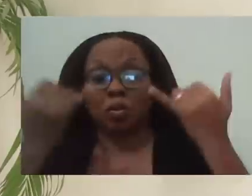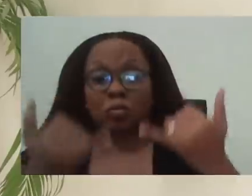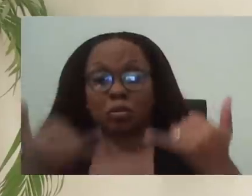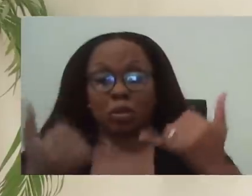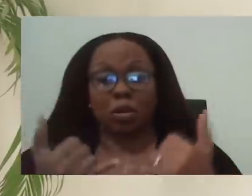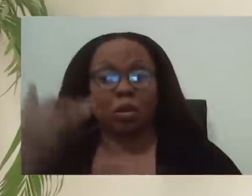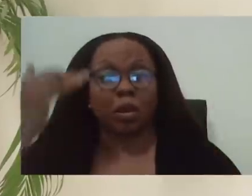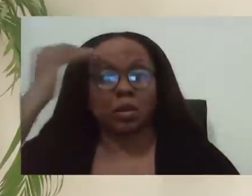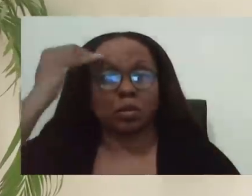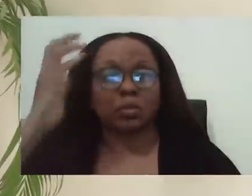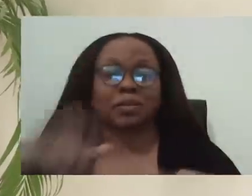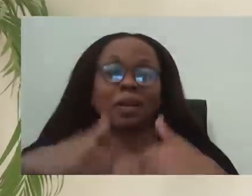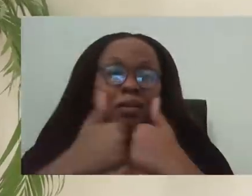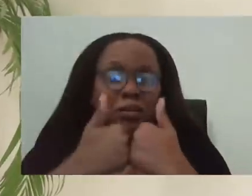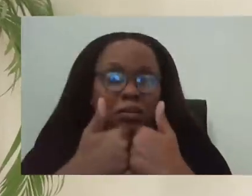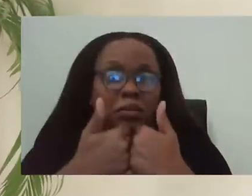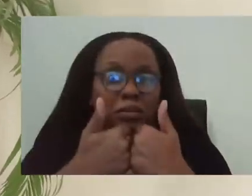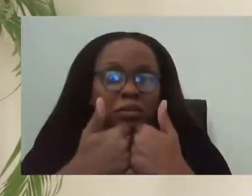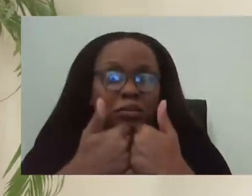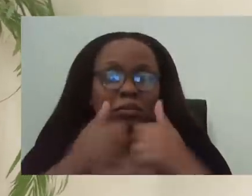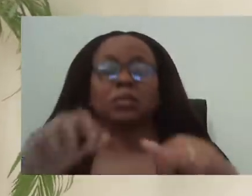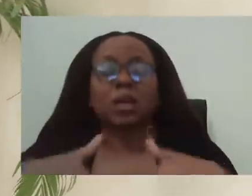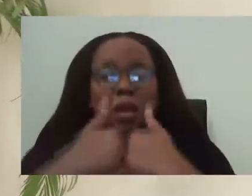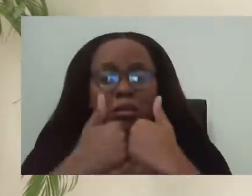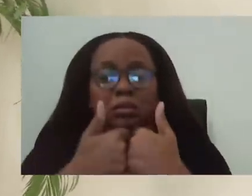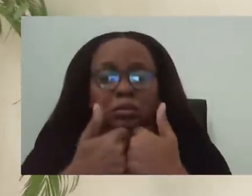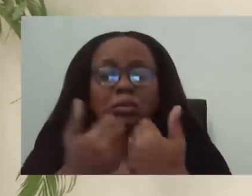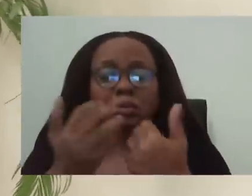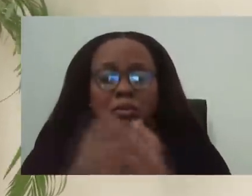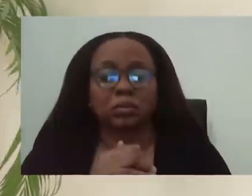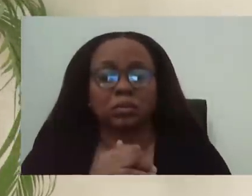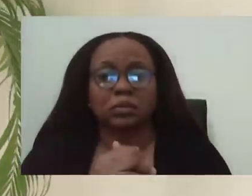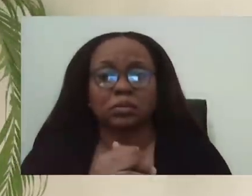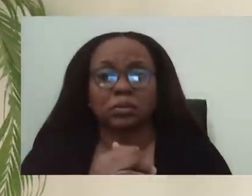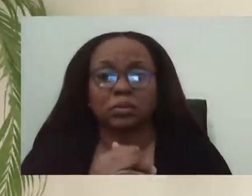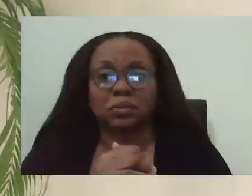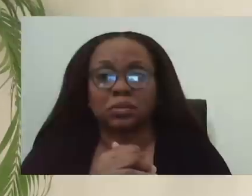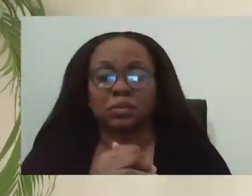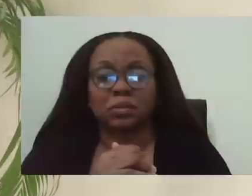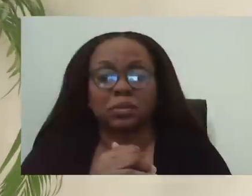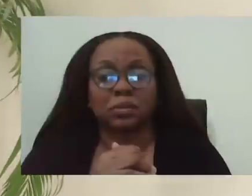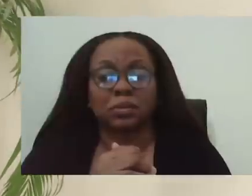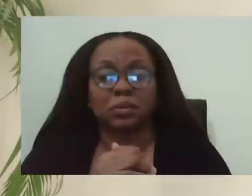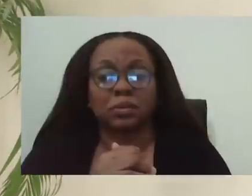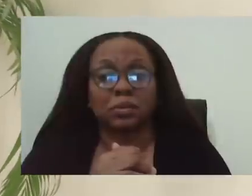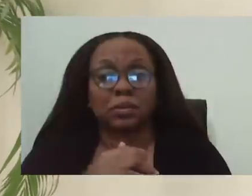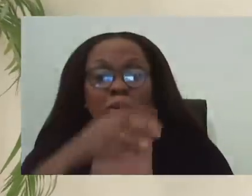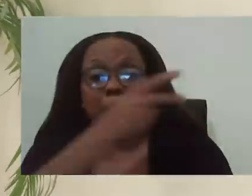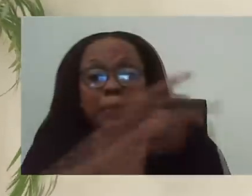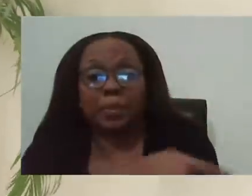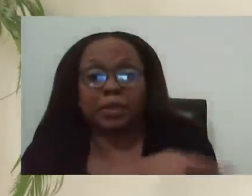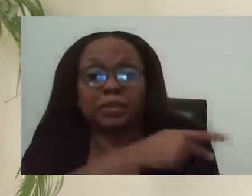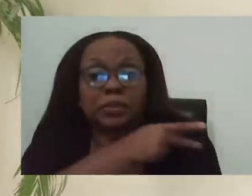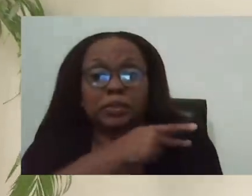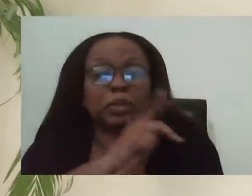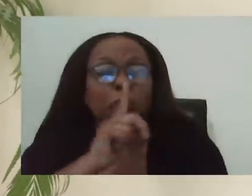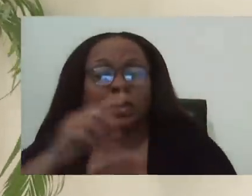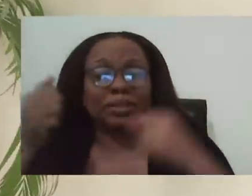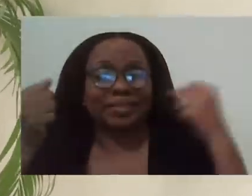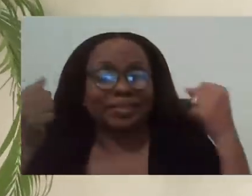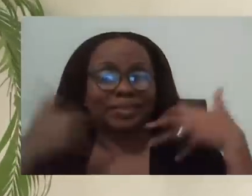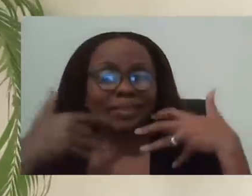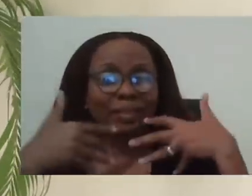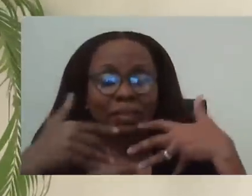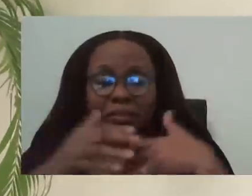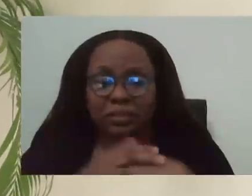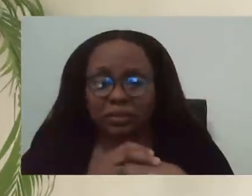um, you know, what we're seeing is that patients are, are, are, are scared. Um, and, uh, and there's, there's